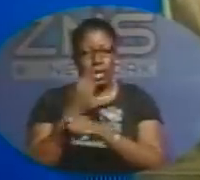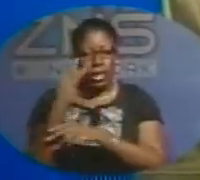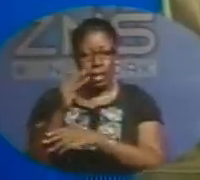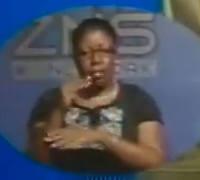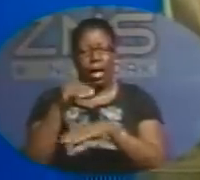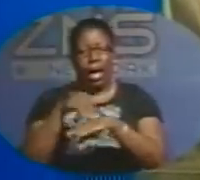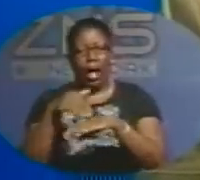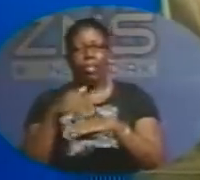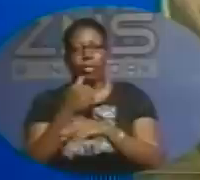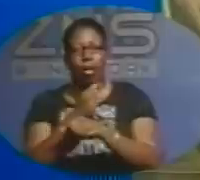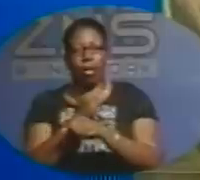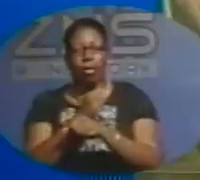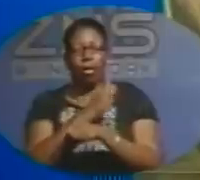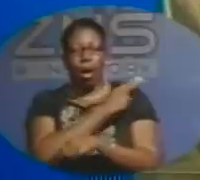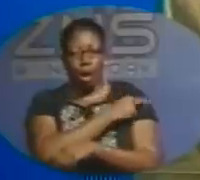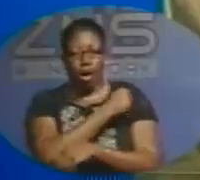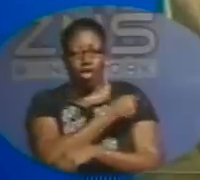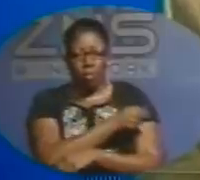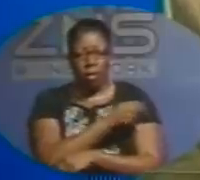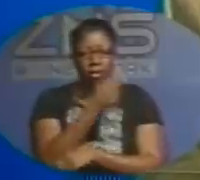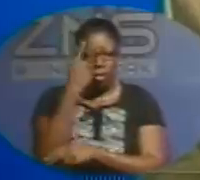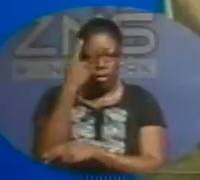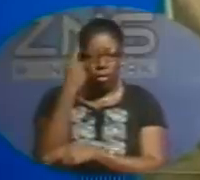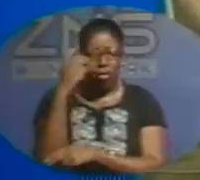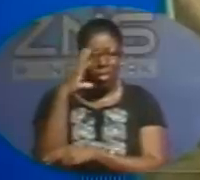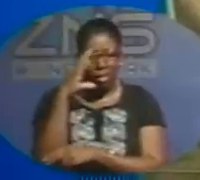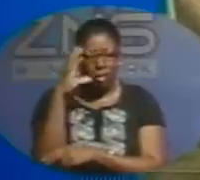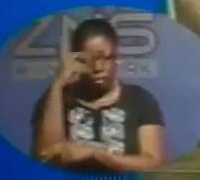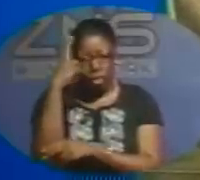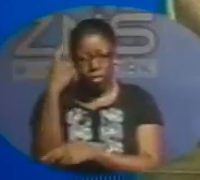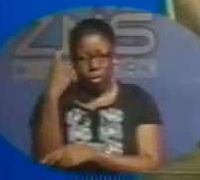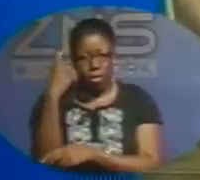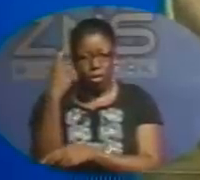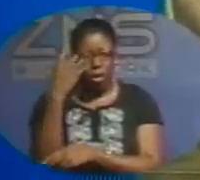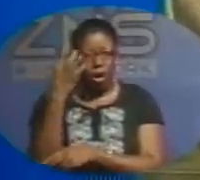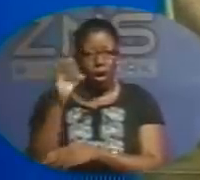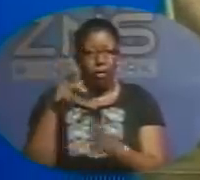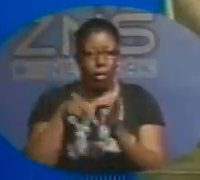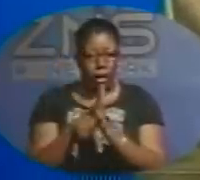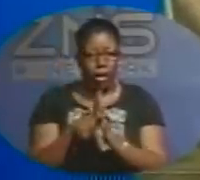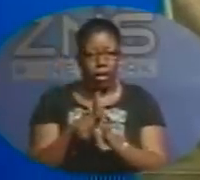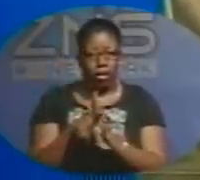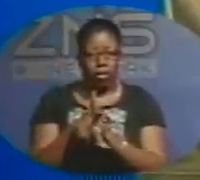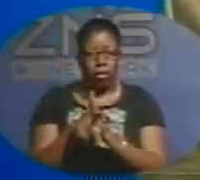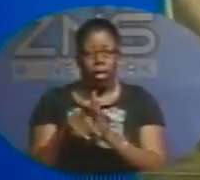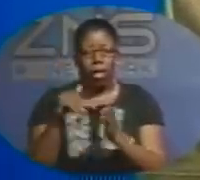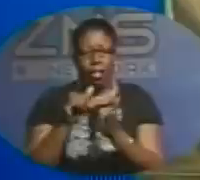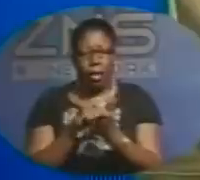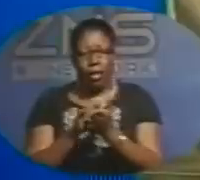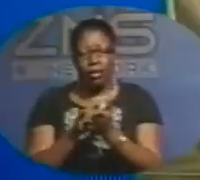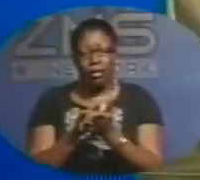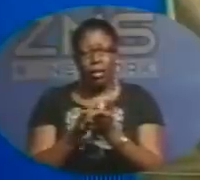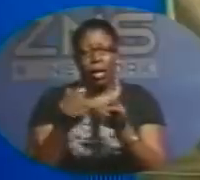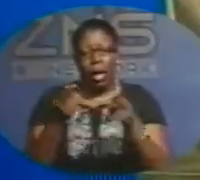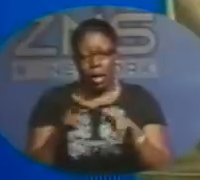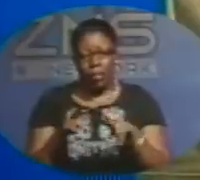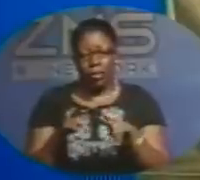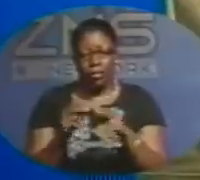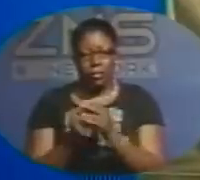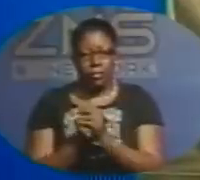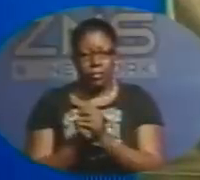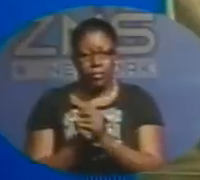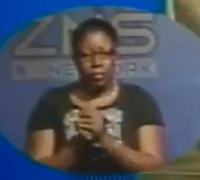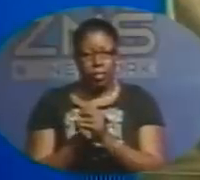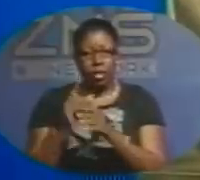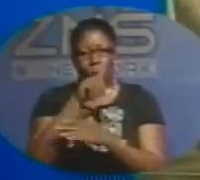hospital for suspicion in the homicide of a youngster that happened most recently. Now, this is